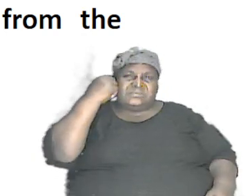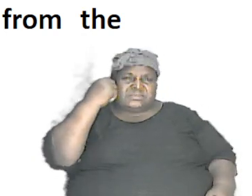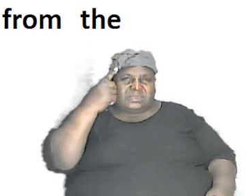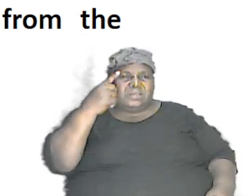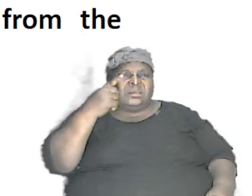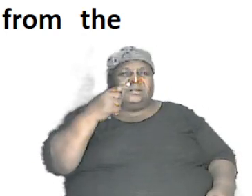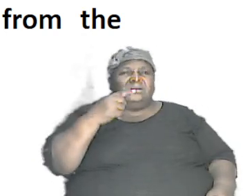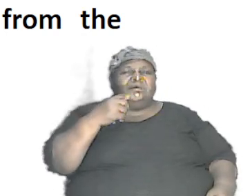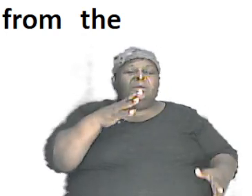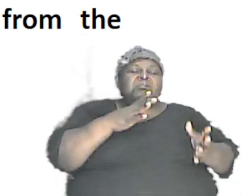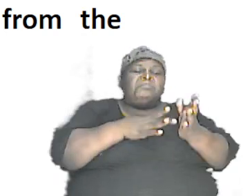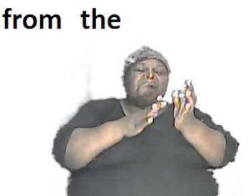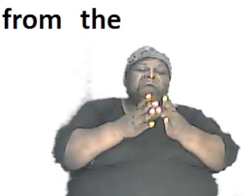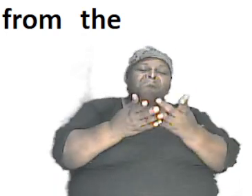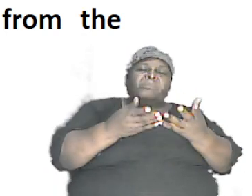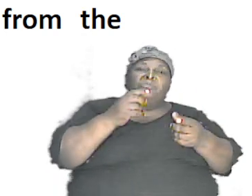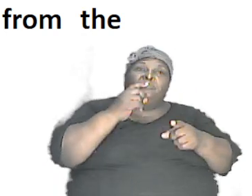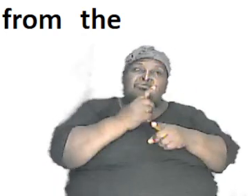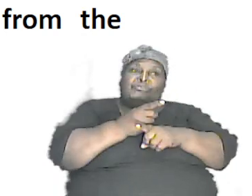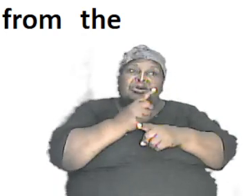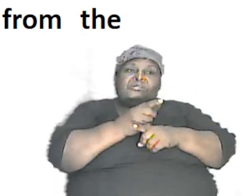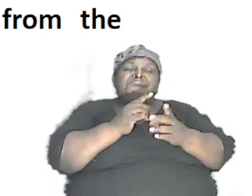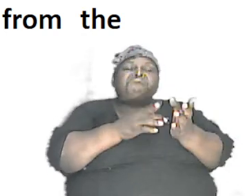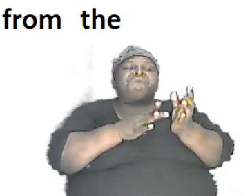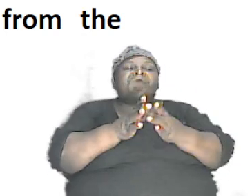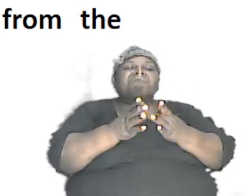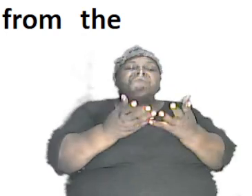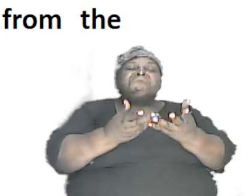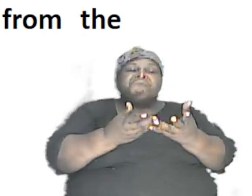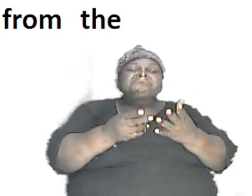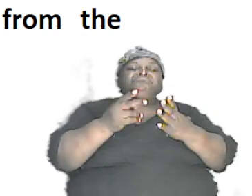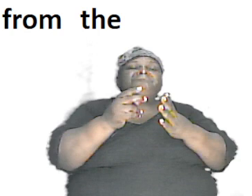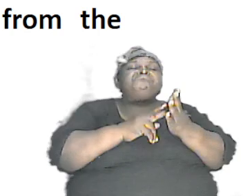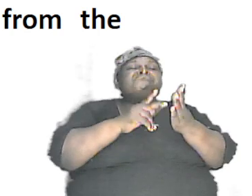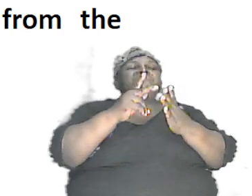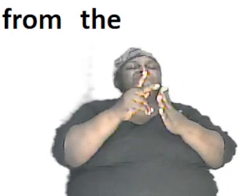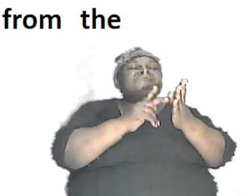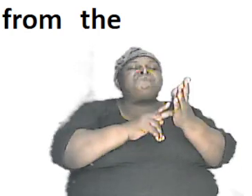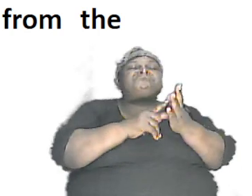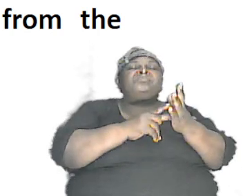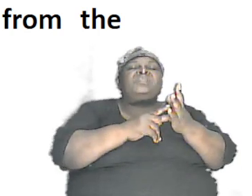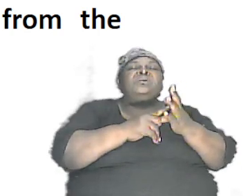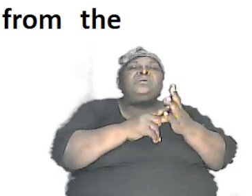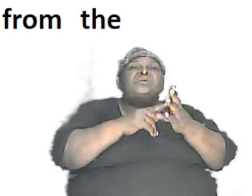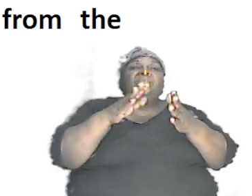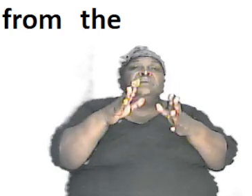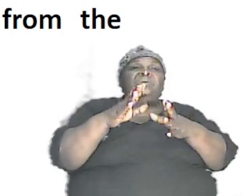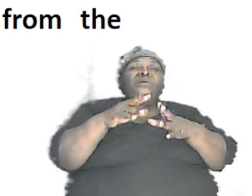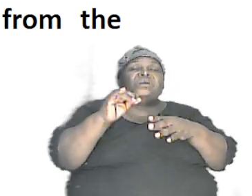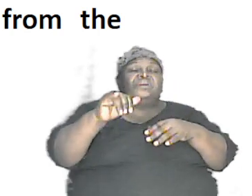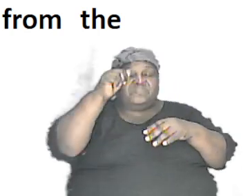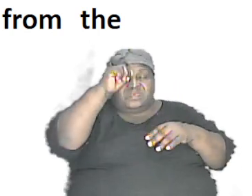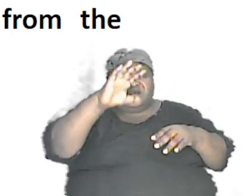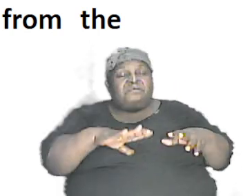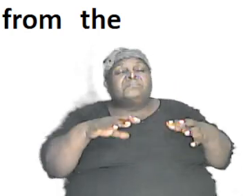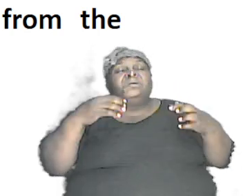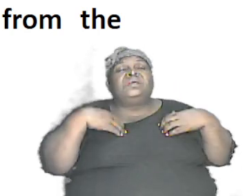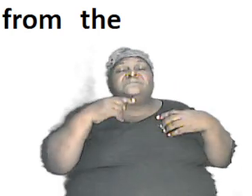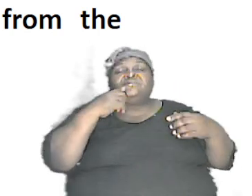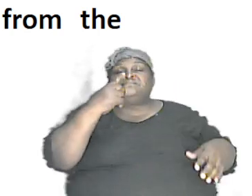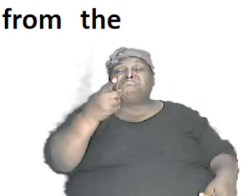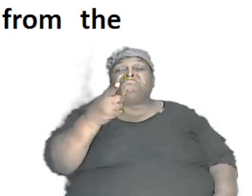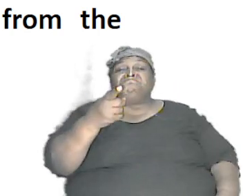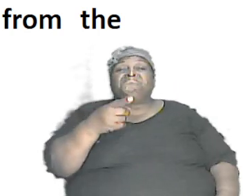must be the reference point to everything else that man has to say but